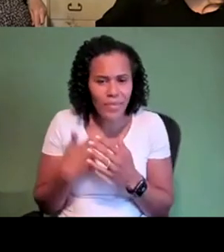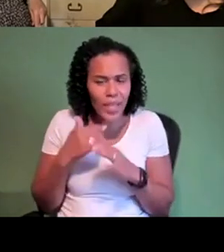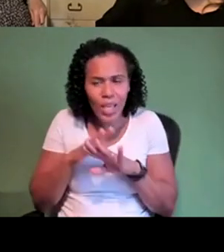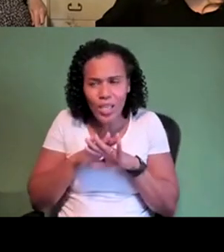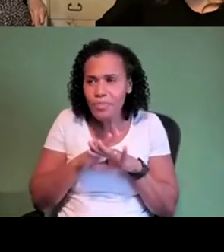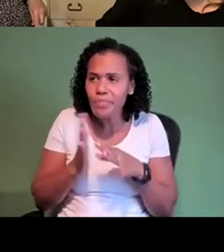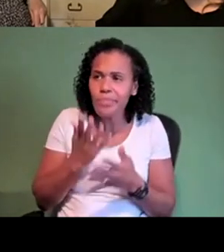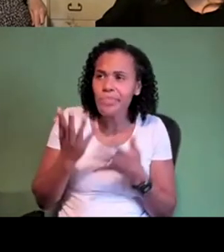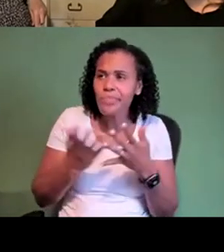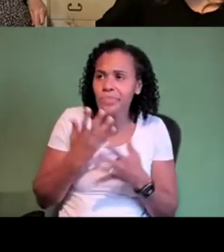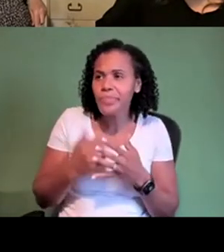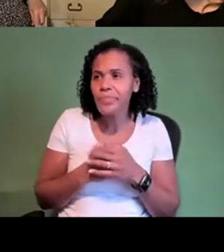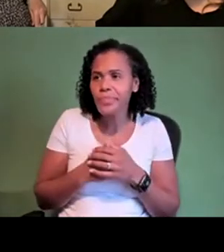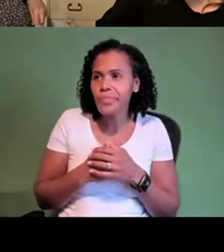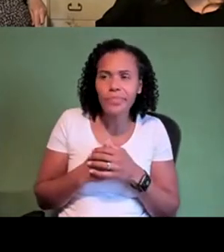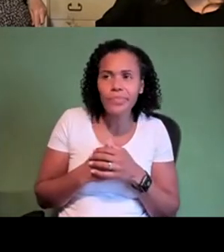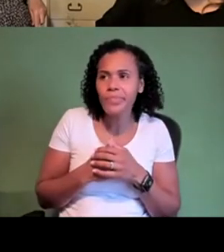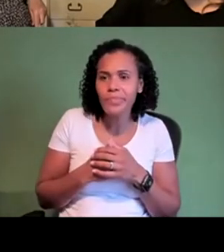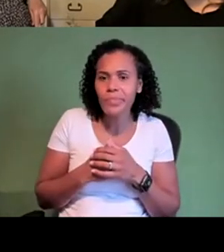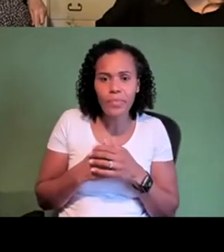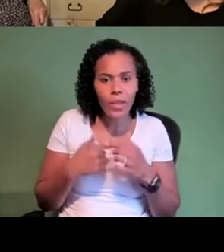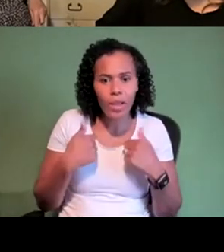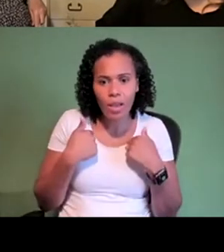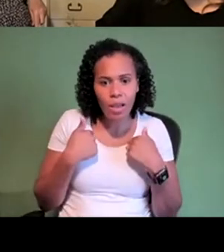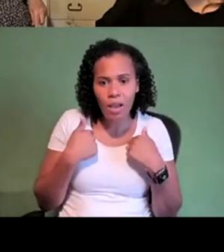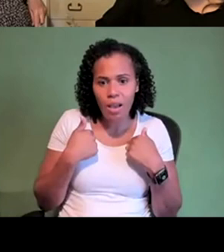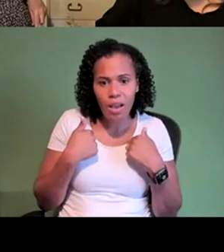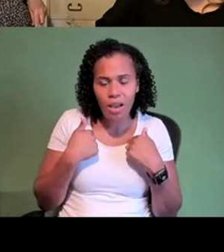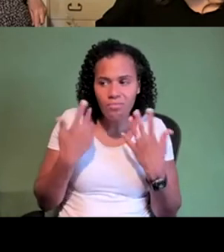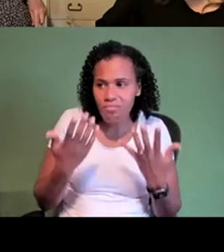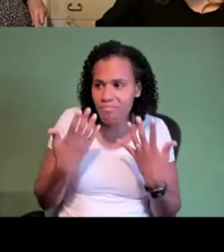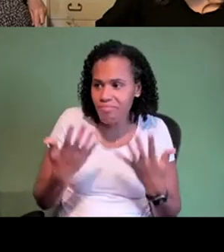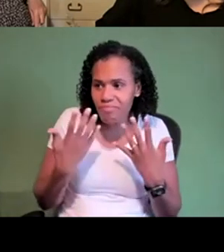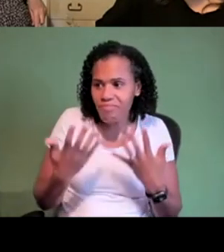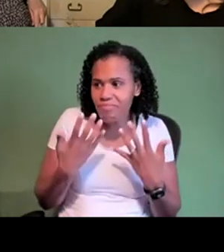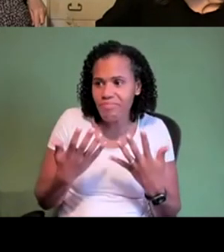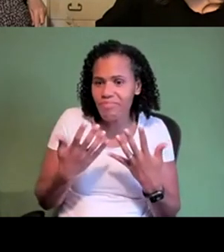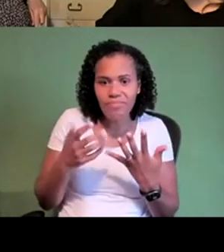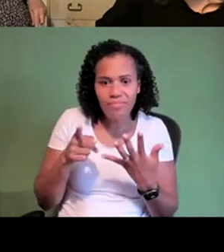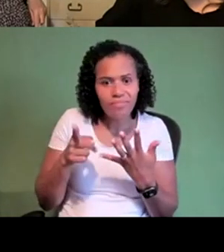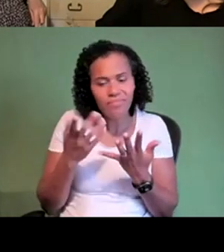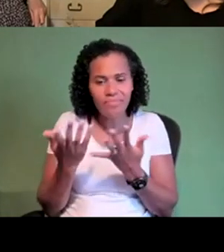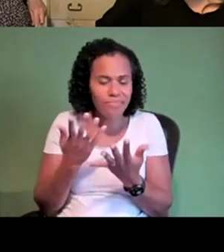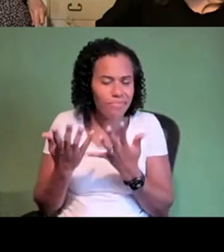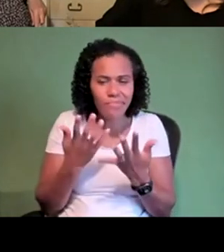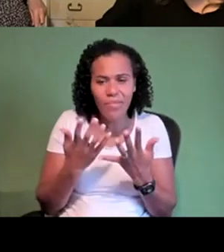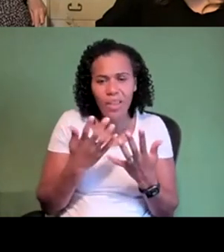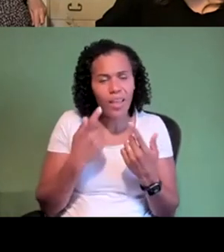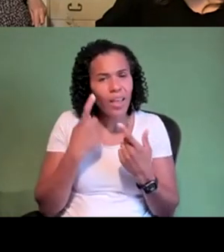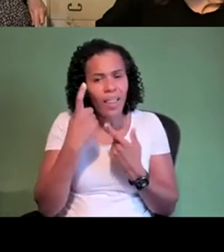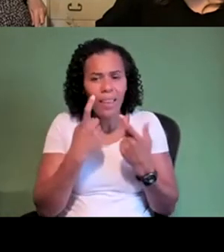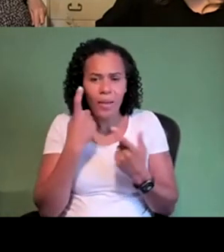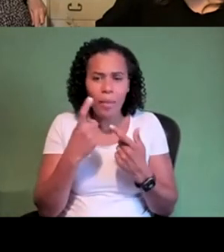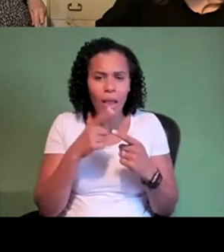i don't really sort of take i don't know i don't appreciate necessarily kind of what